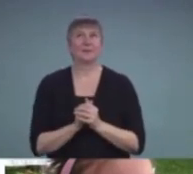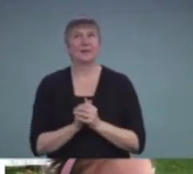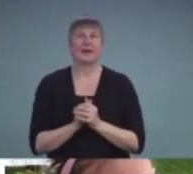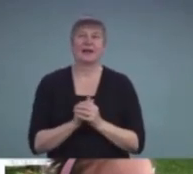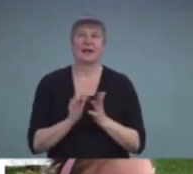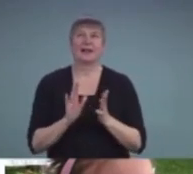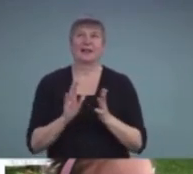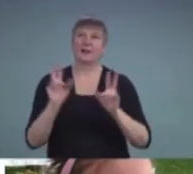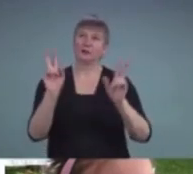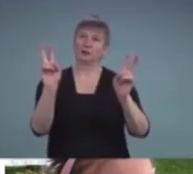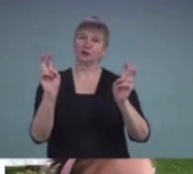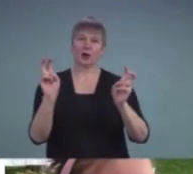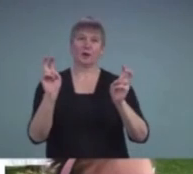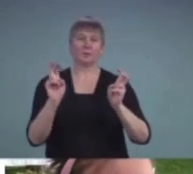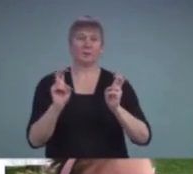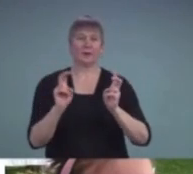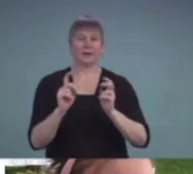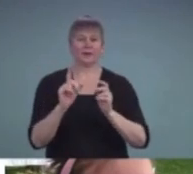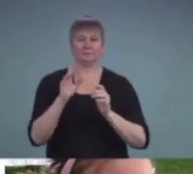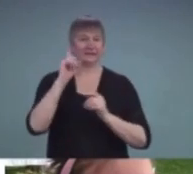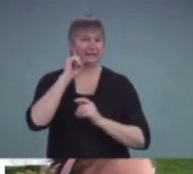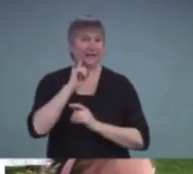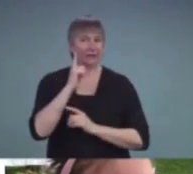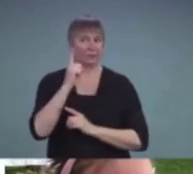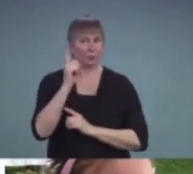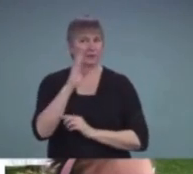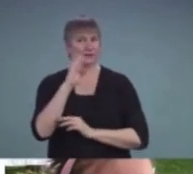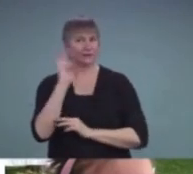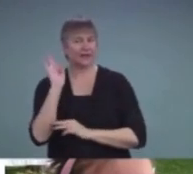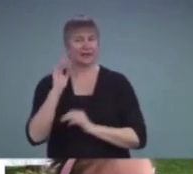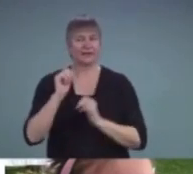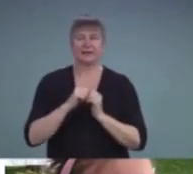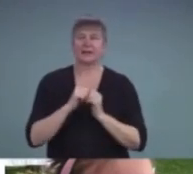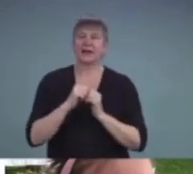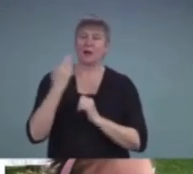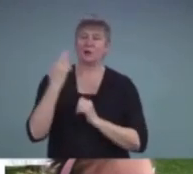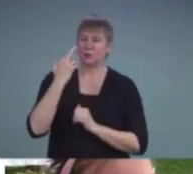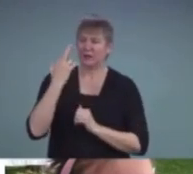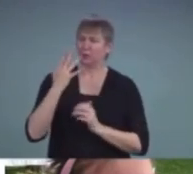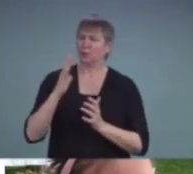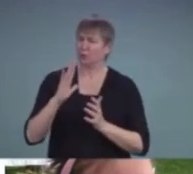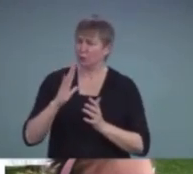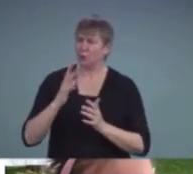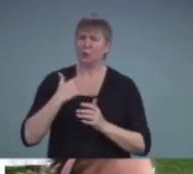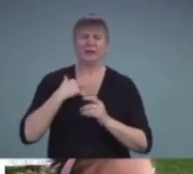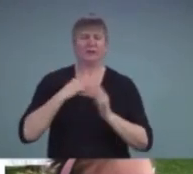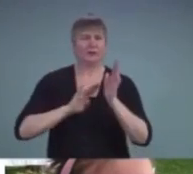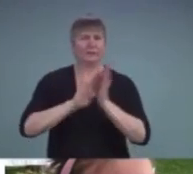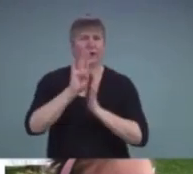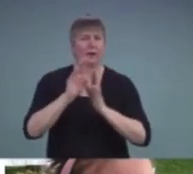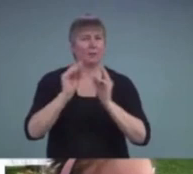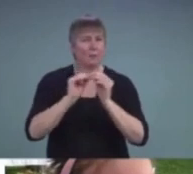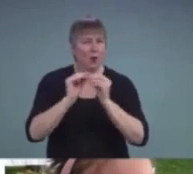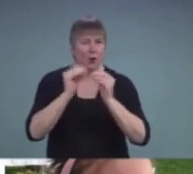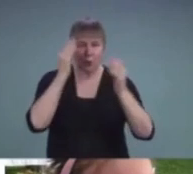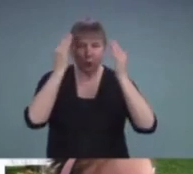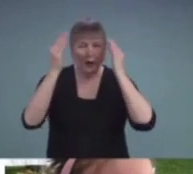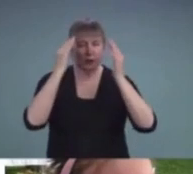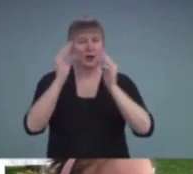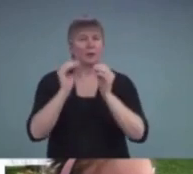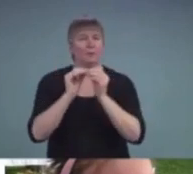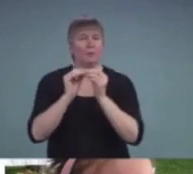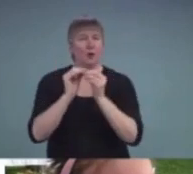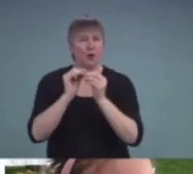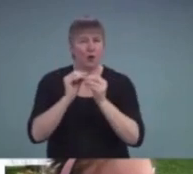to me in terms of our need to build much better awareness about the impact of single-sided deafness and really unilateral hearing